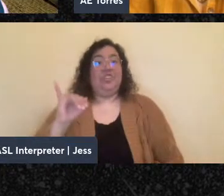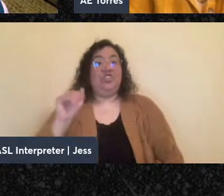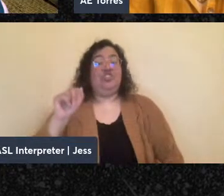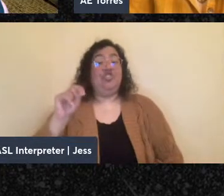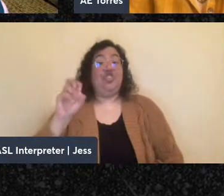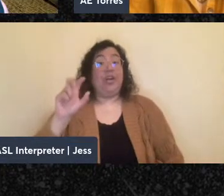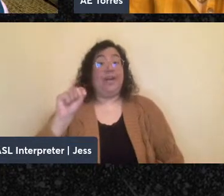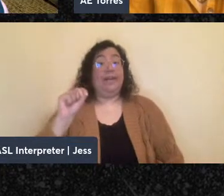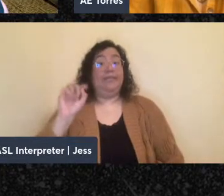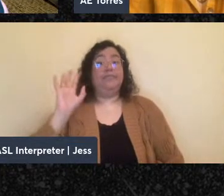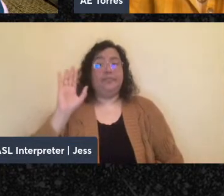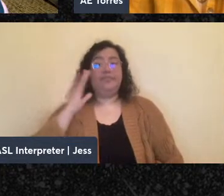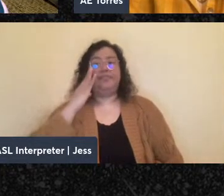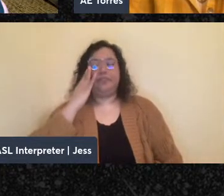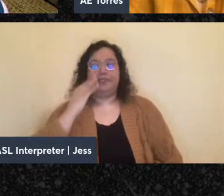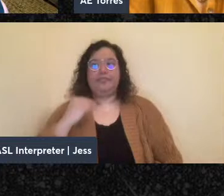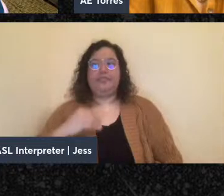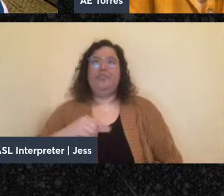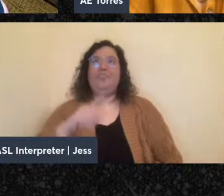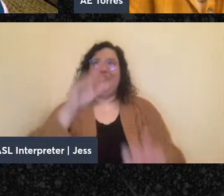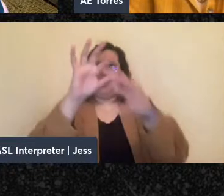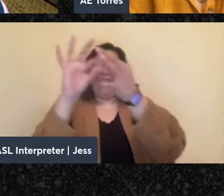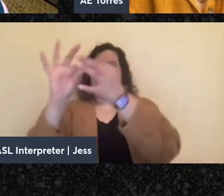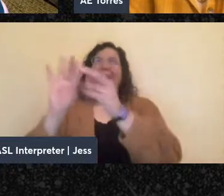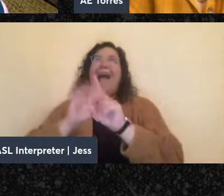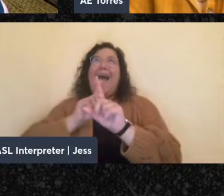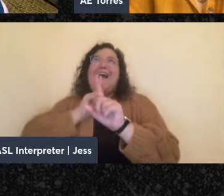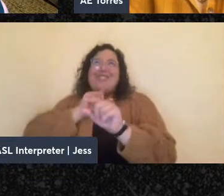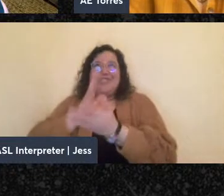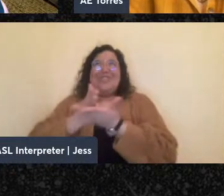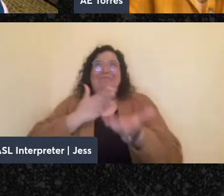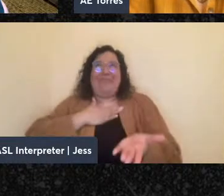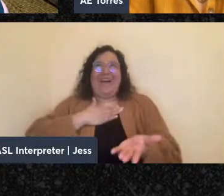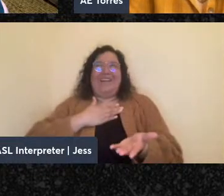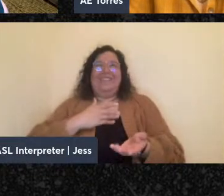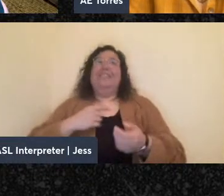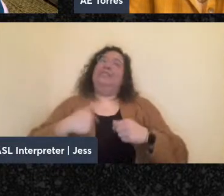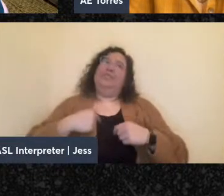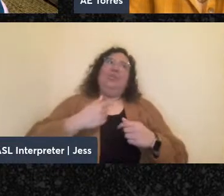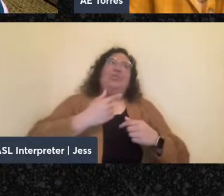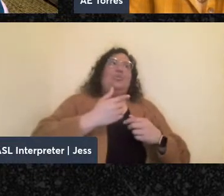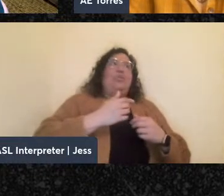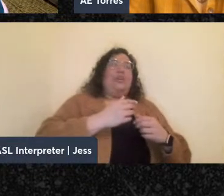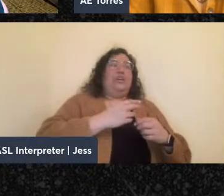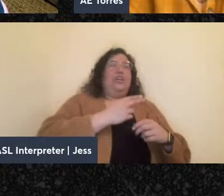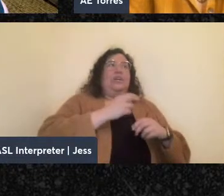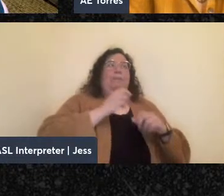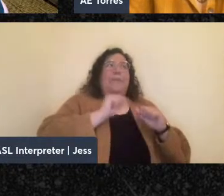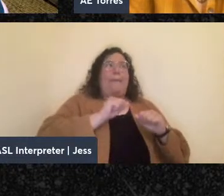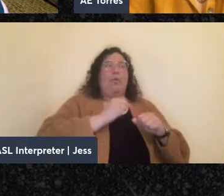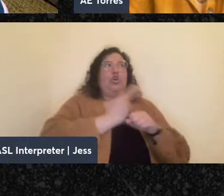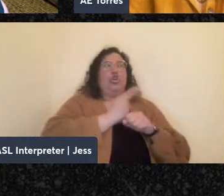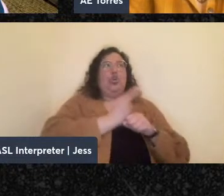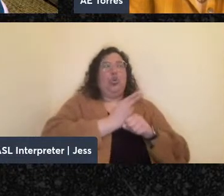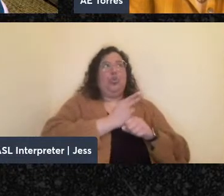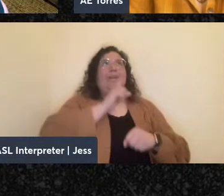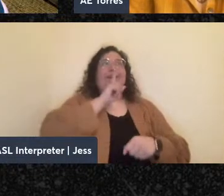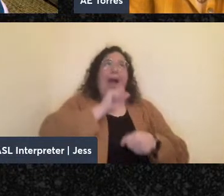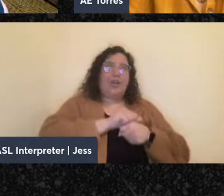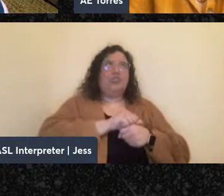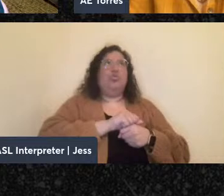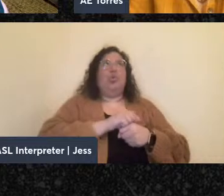gone to all of my questions, both the question of, you know, what it means to create a usable history, how to draw on it. I'm going to go through them and then I'll